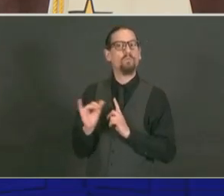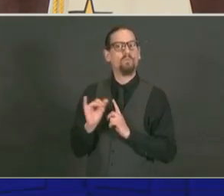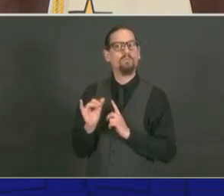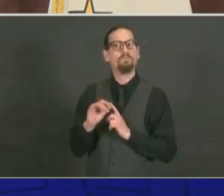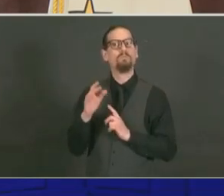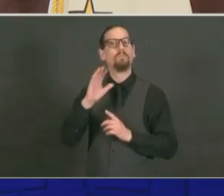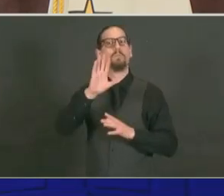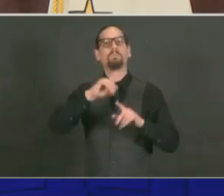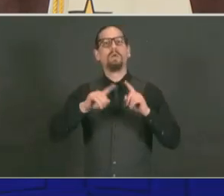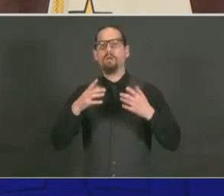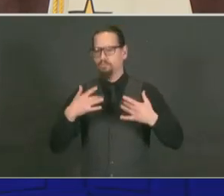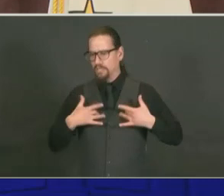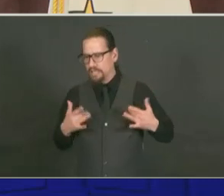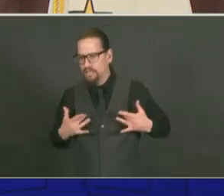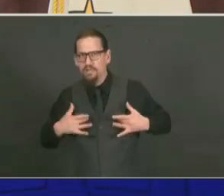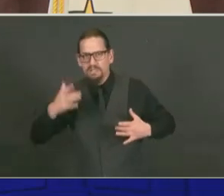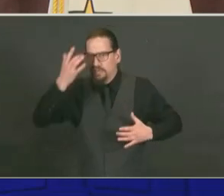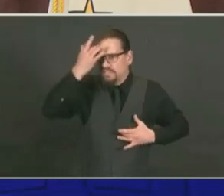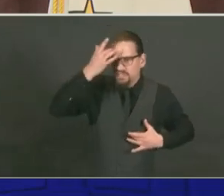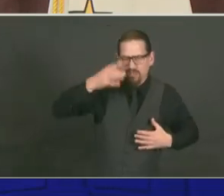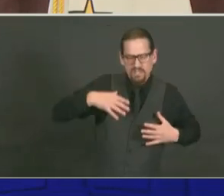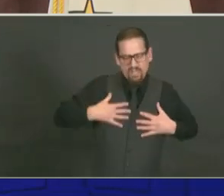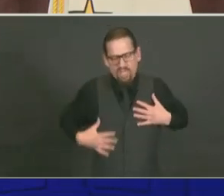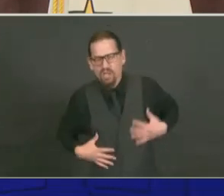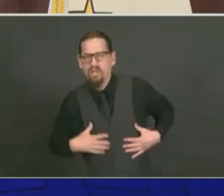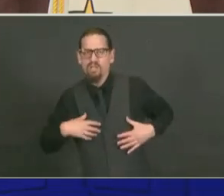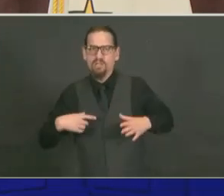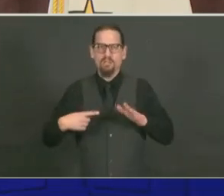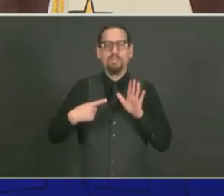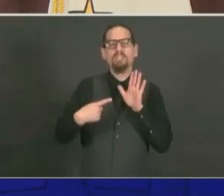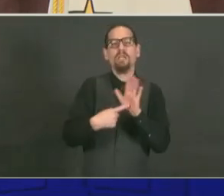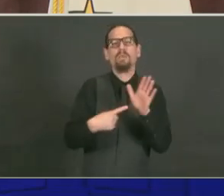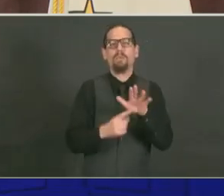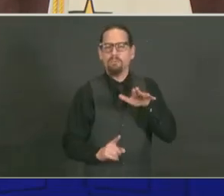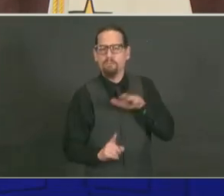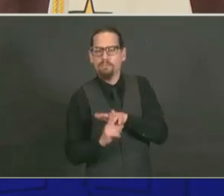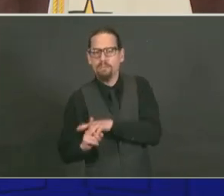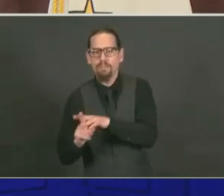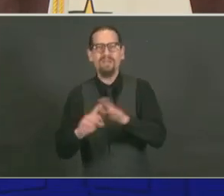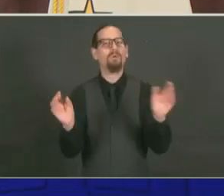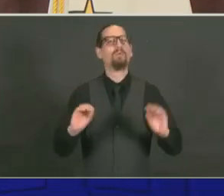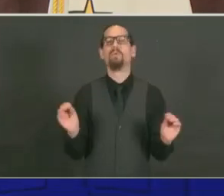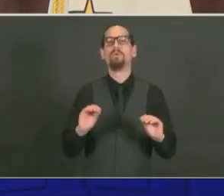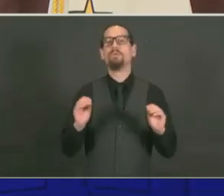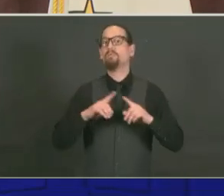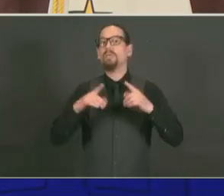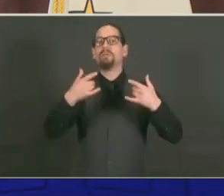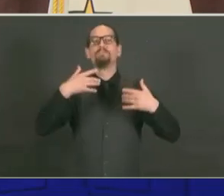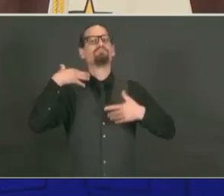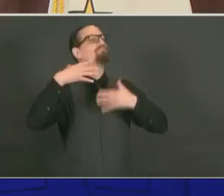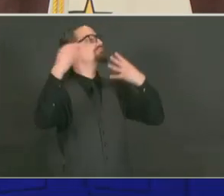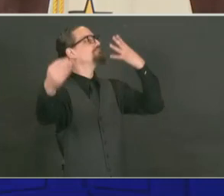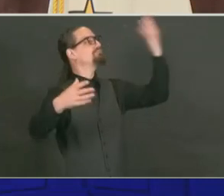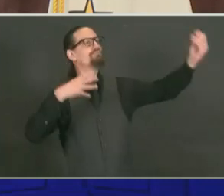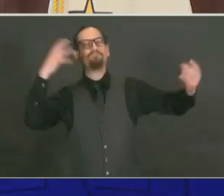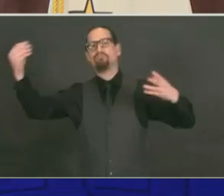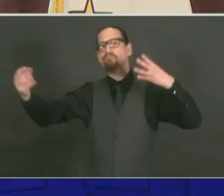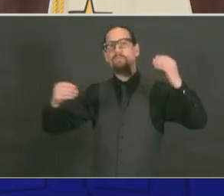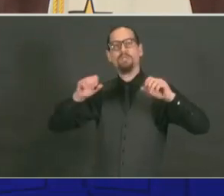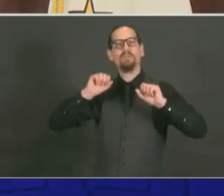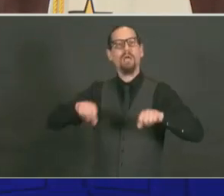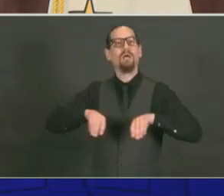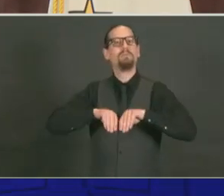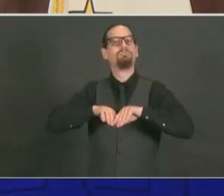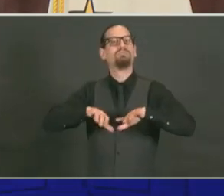spread it to others. You need to continue to wear your mask, watch your